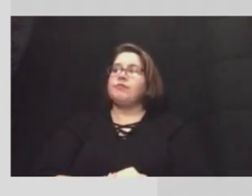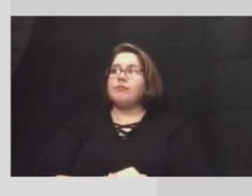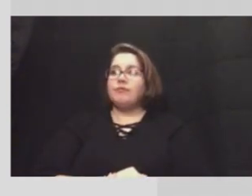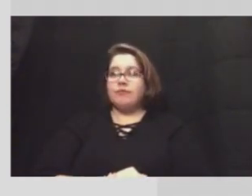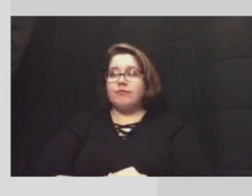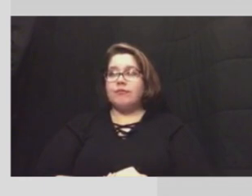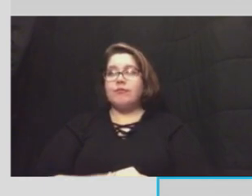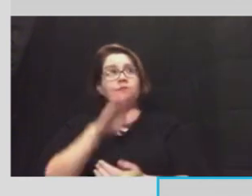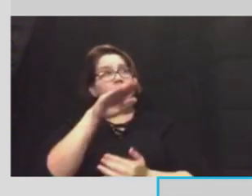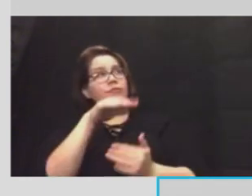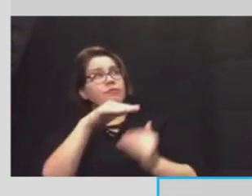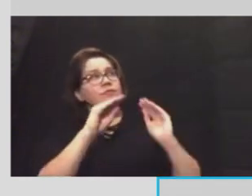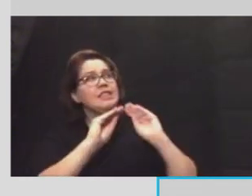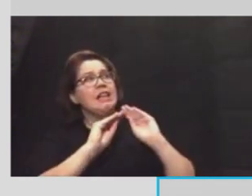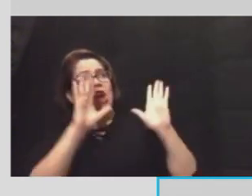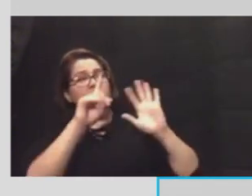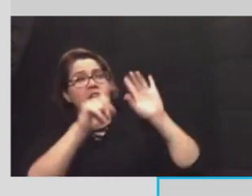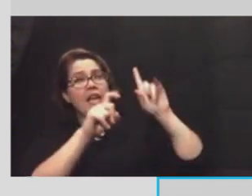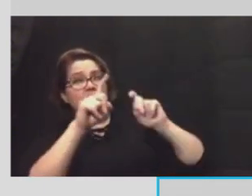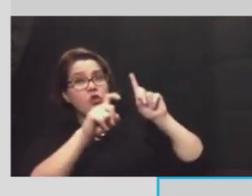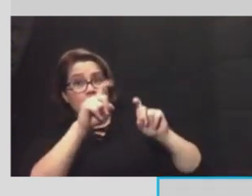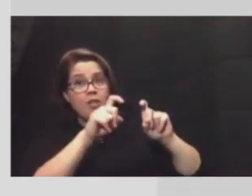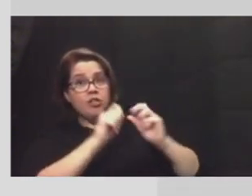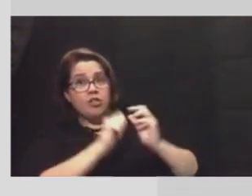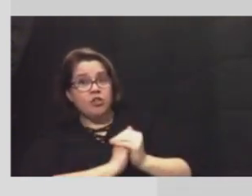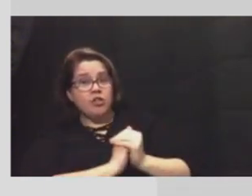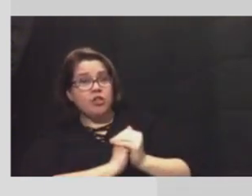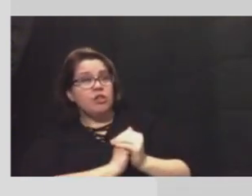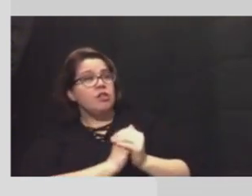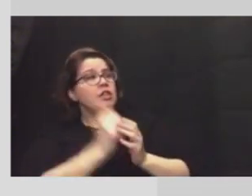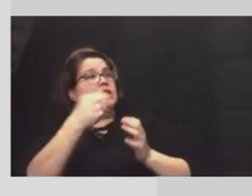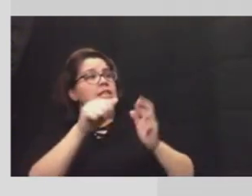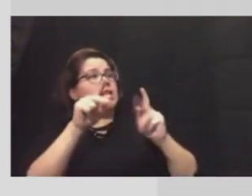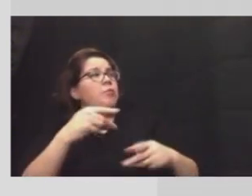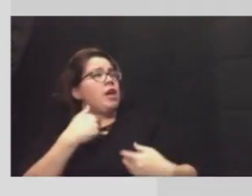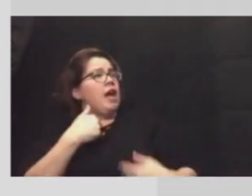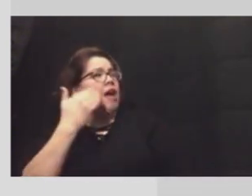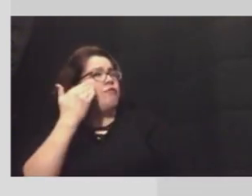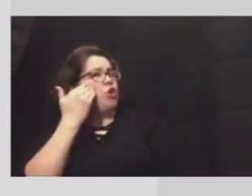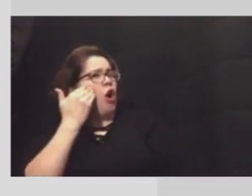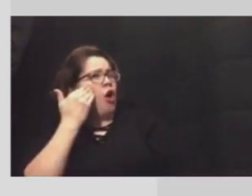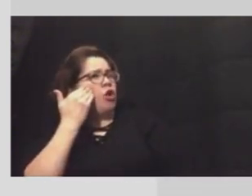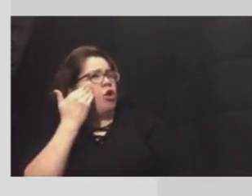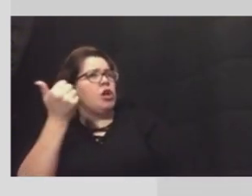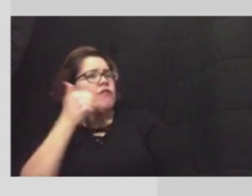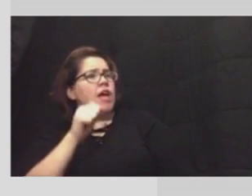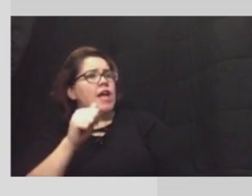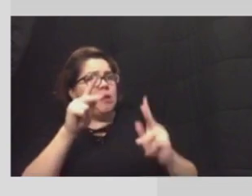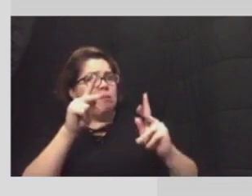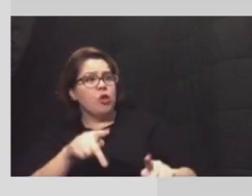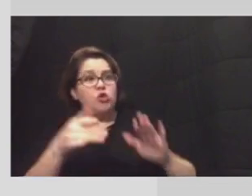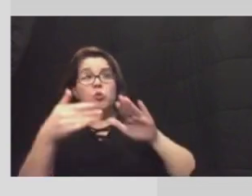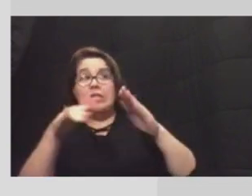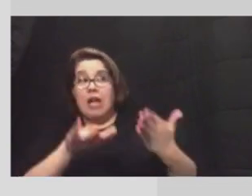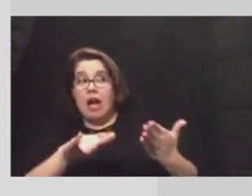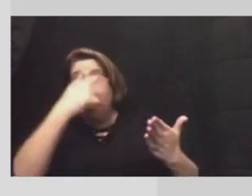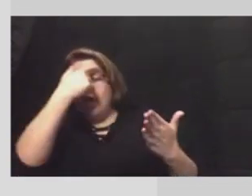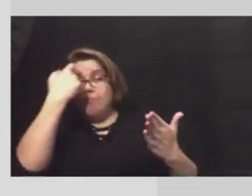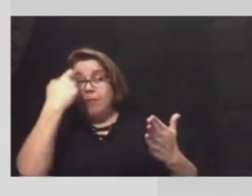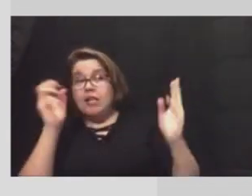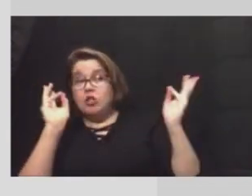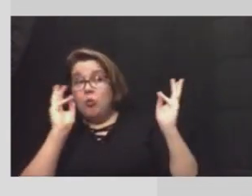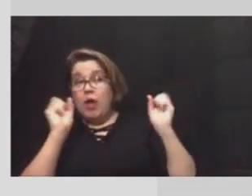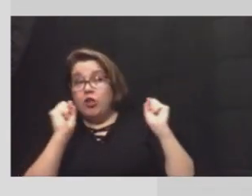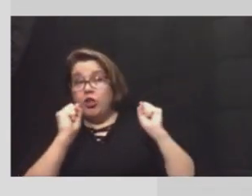uh a clarification question uh does anyone have knowledge of any resident who's died as a result of the weather